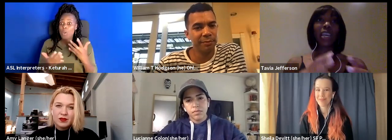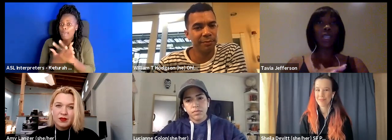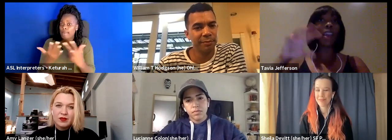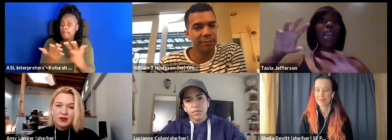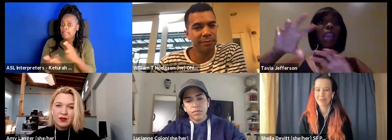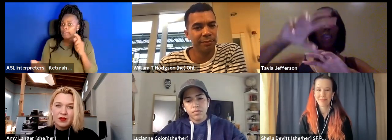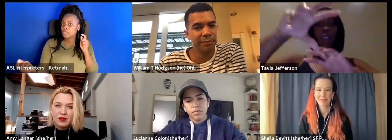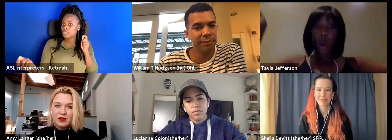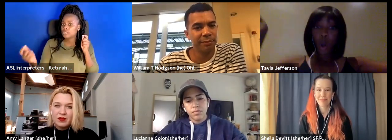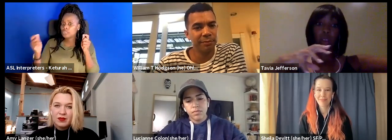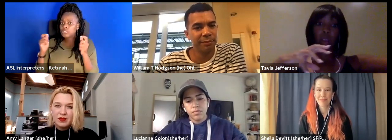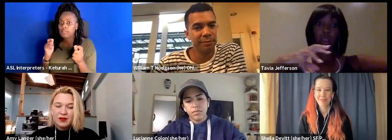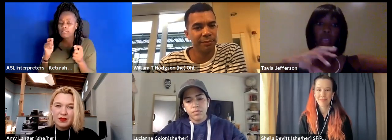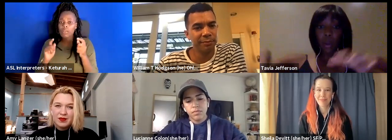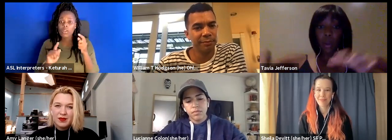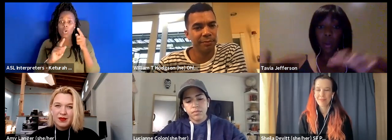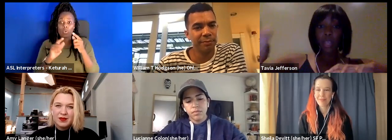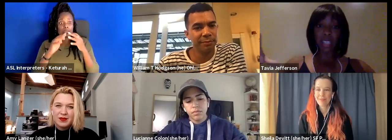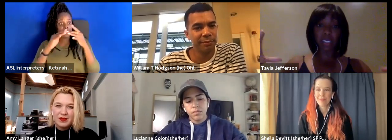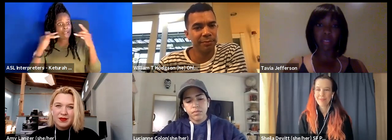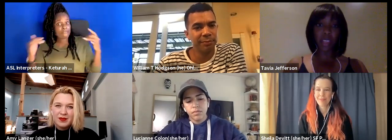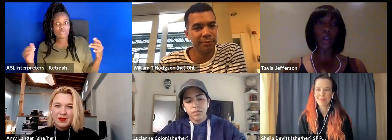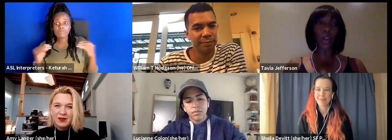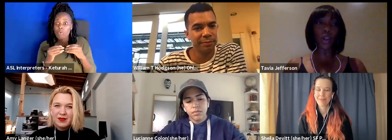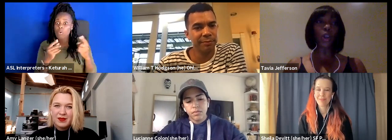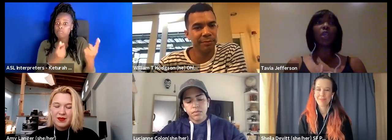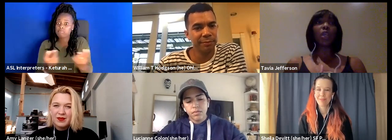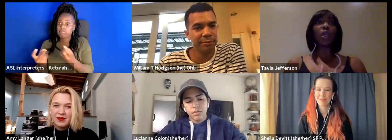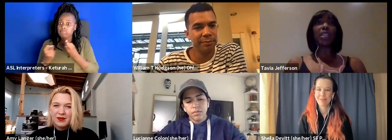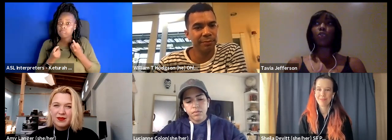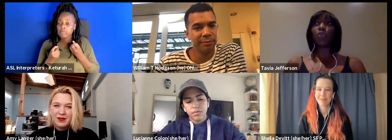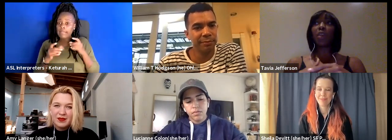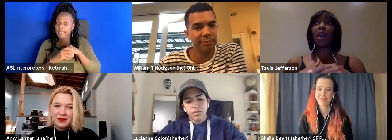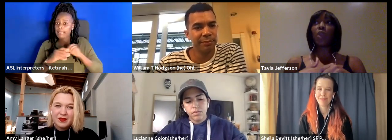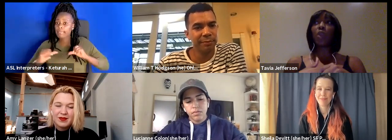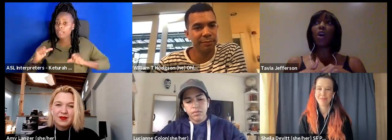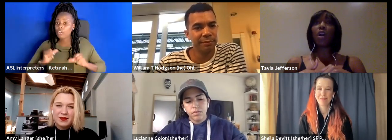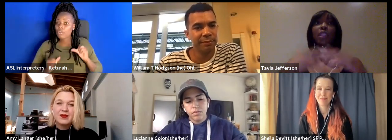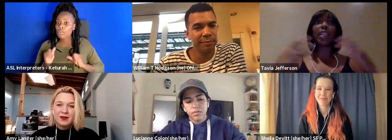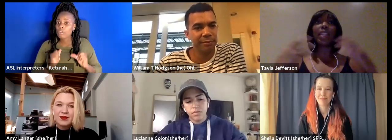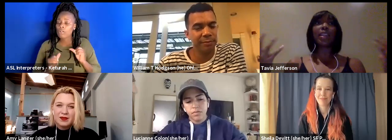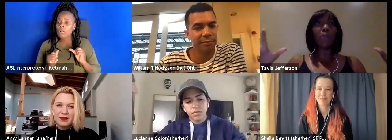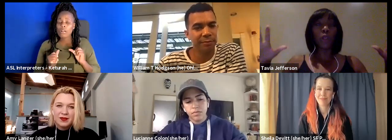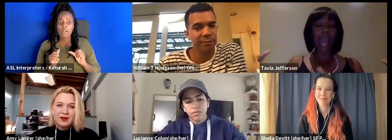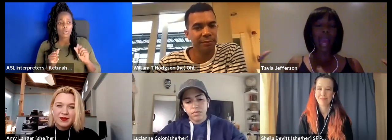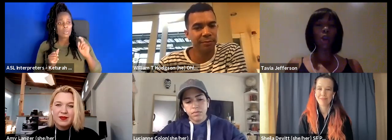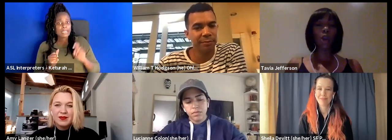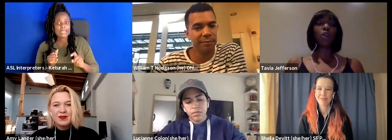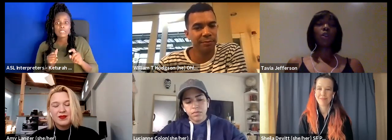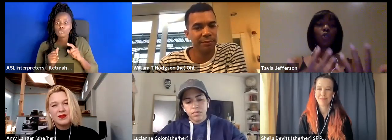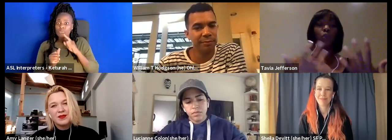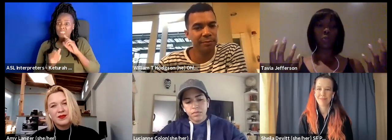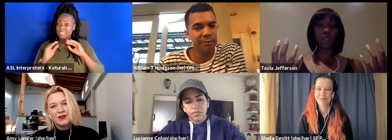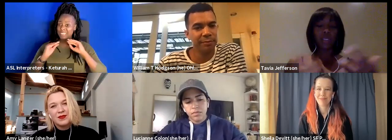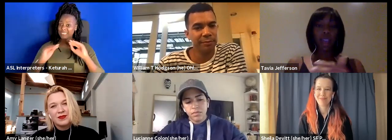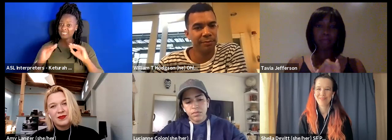really bringing in diversity in all areas and aspects of theater, we really need to make sure that we are enlightening people on